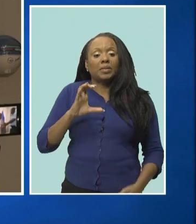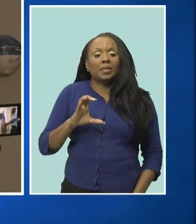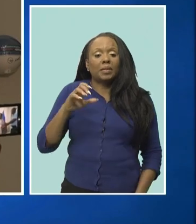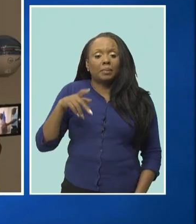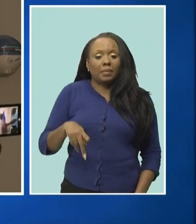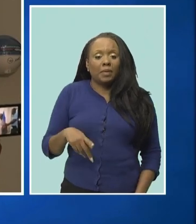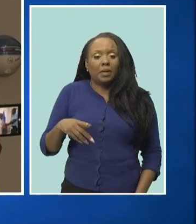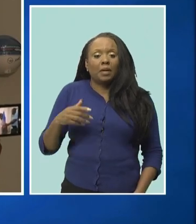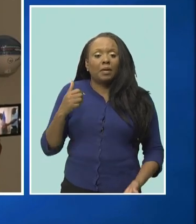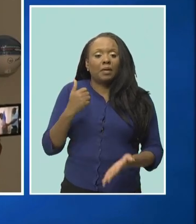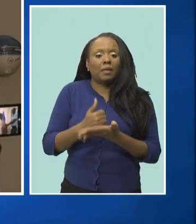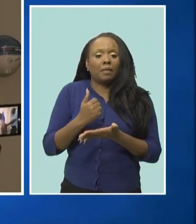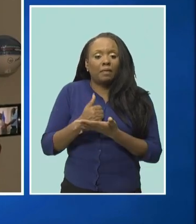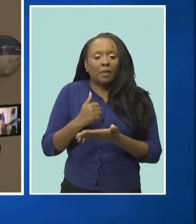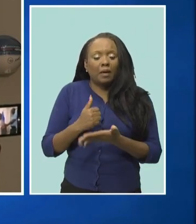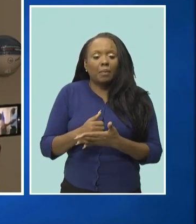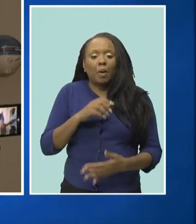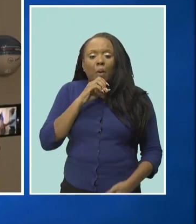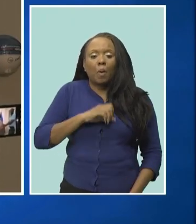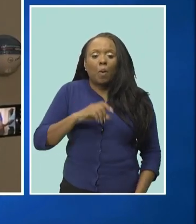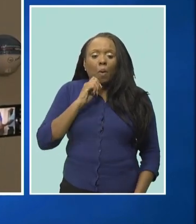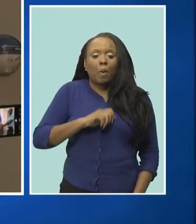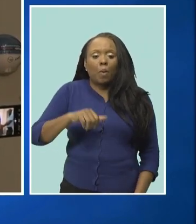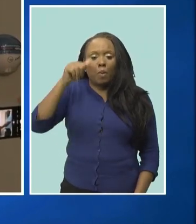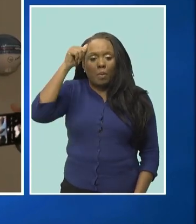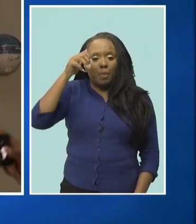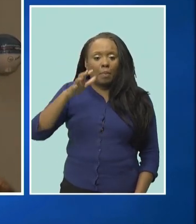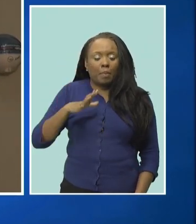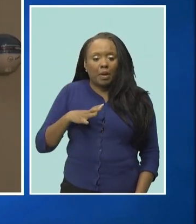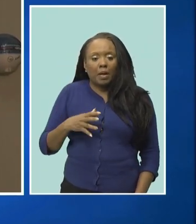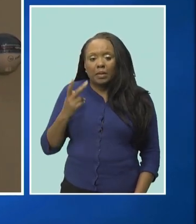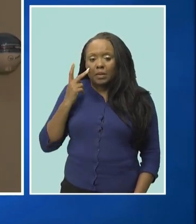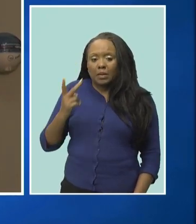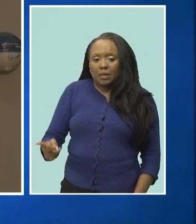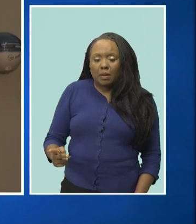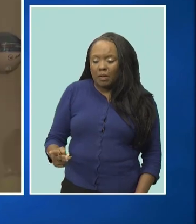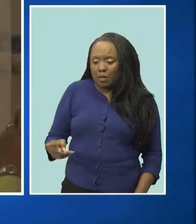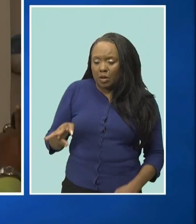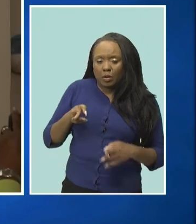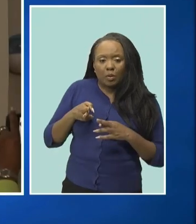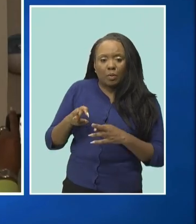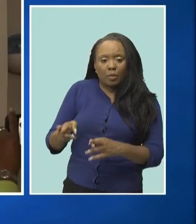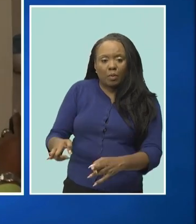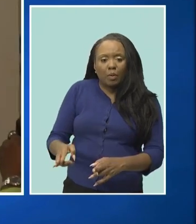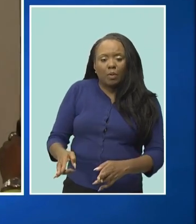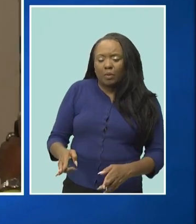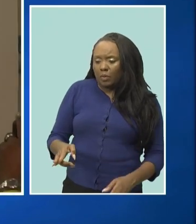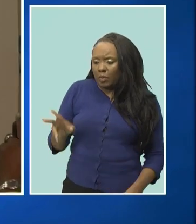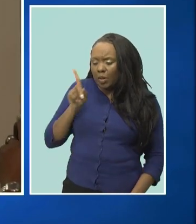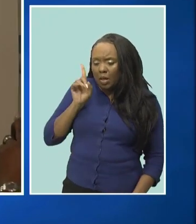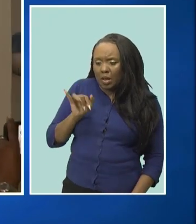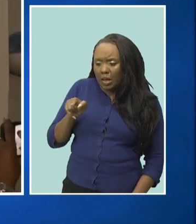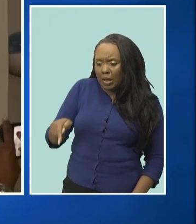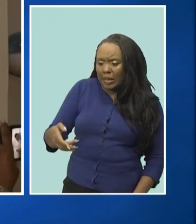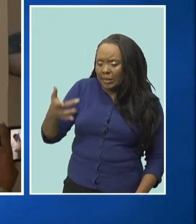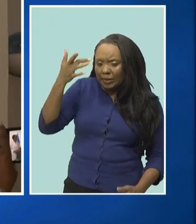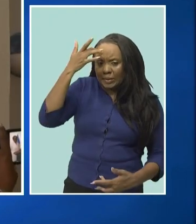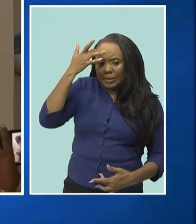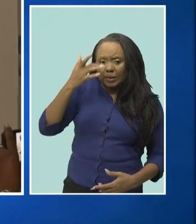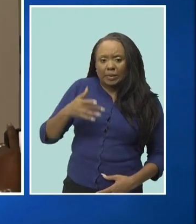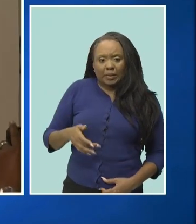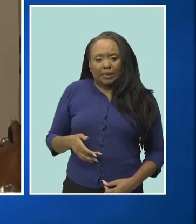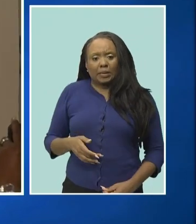school for their kindness and bravery in helping an elderly man who was discovered at the side of the road and who also appeared to be ill